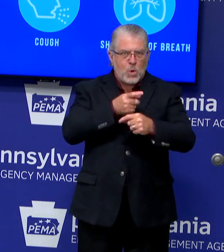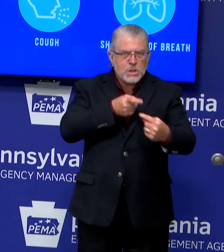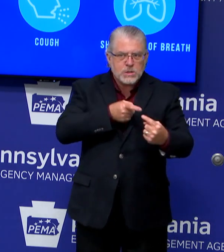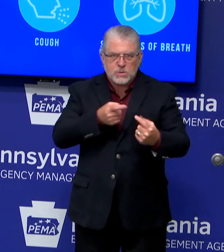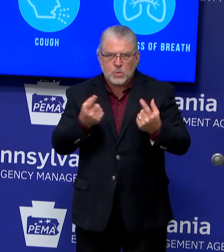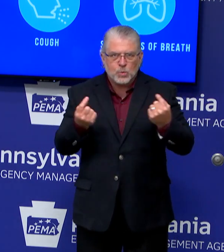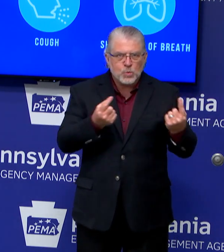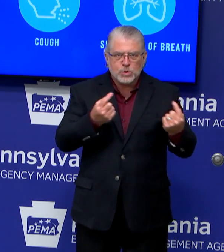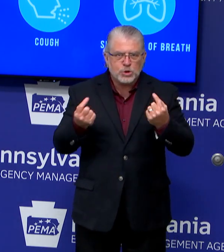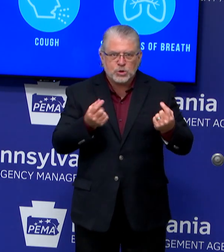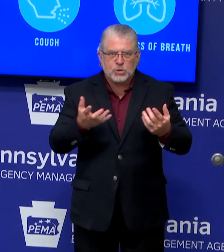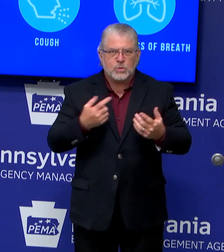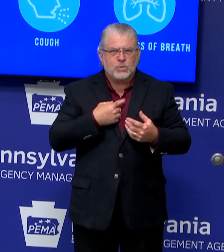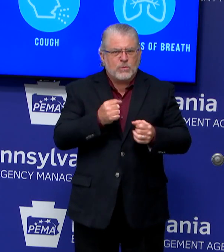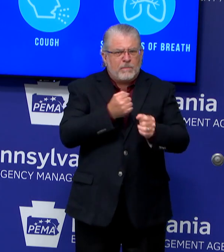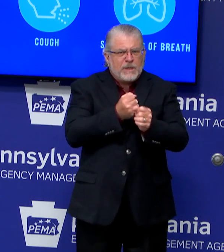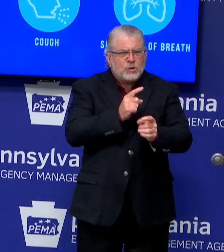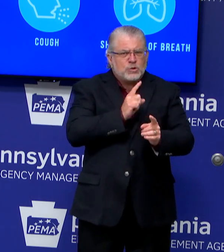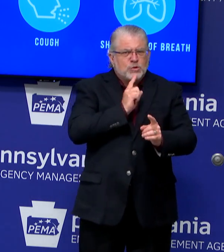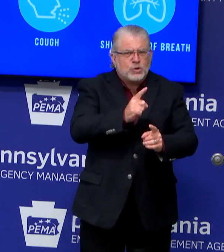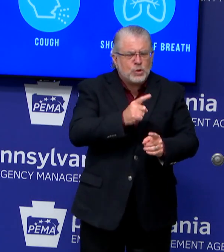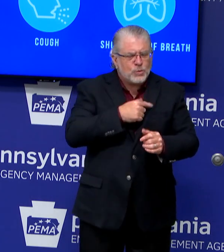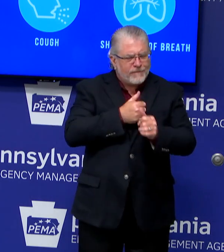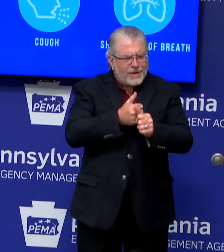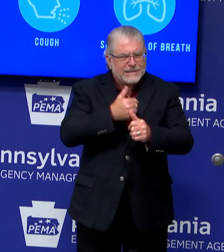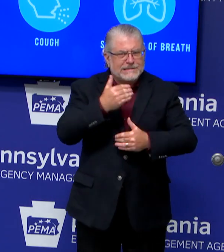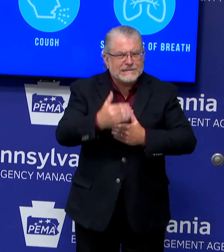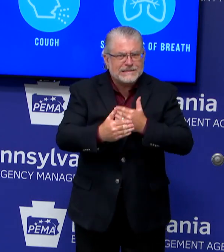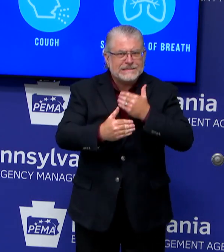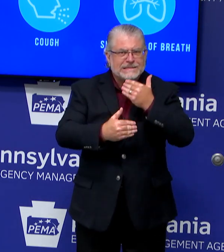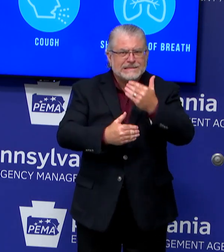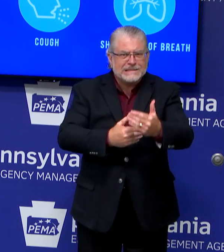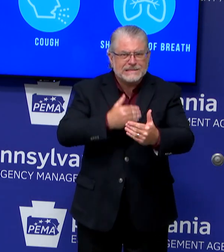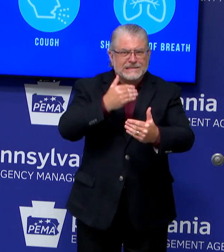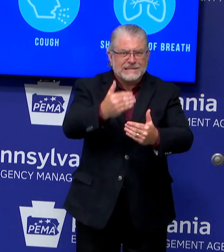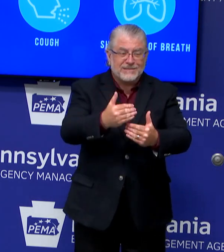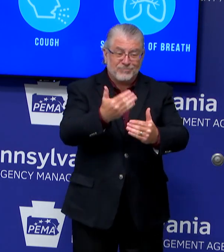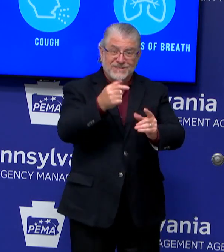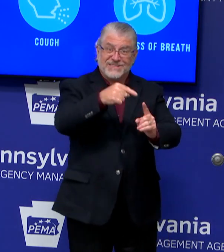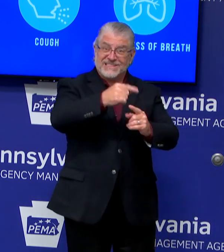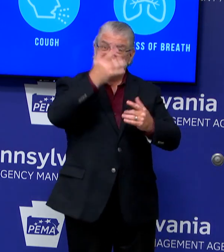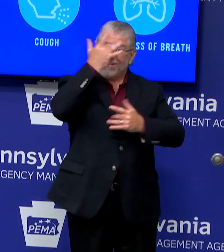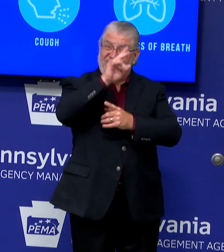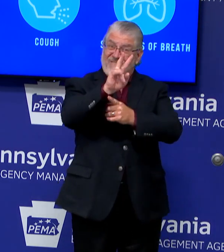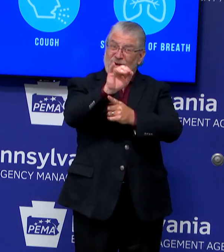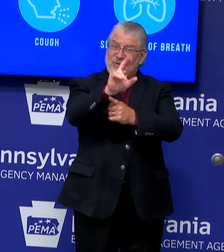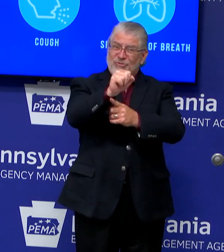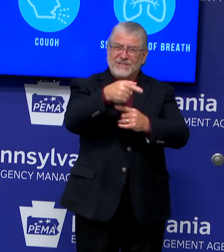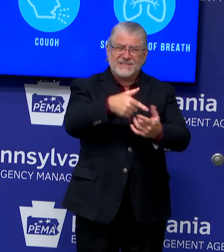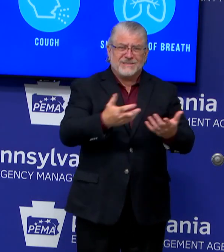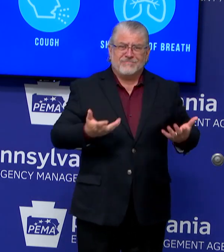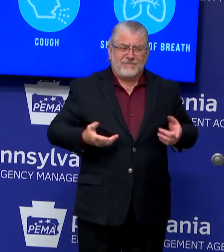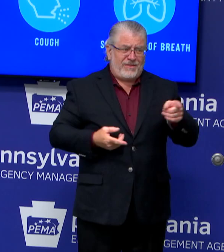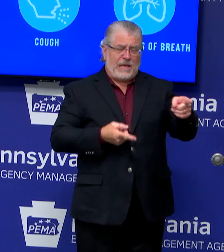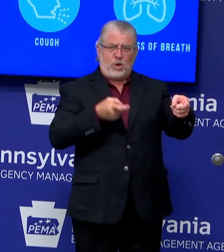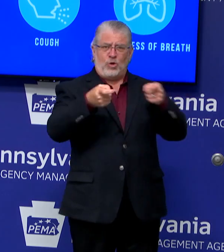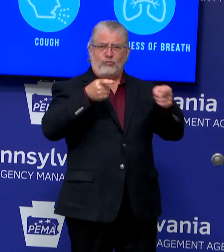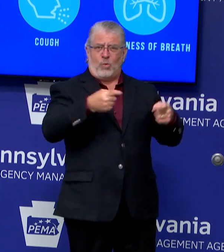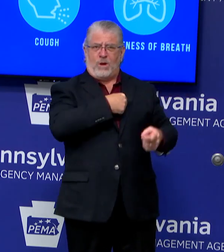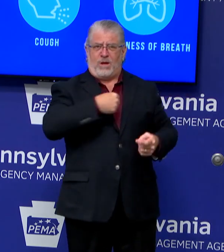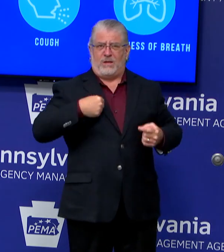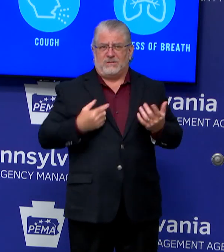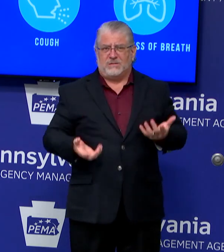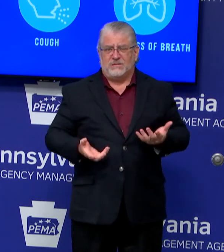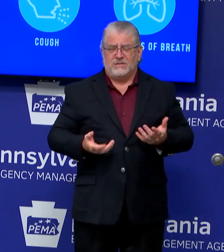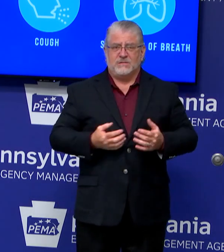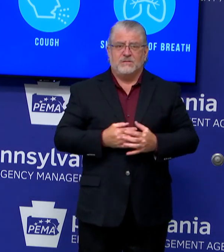time frame that recognized the virus's time, that the virus is dictating to all of us. Now we have the data, and we